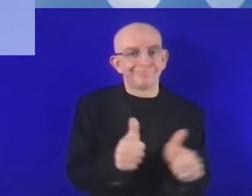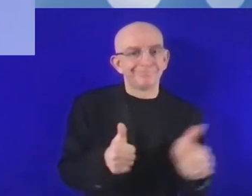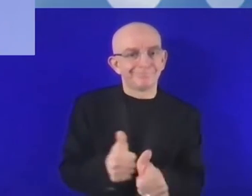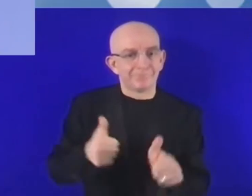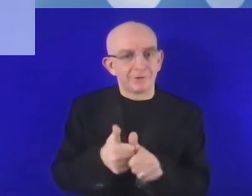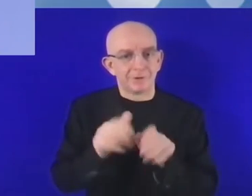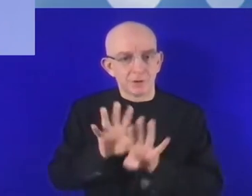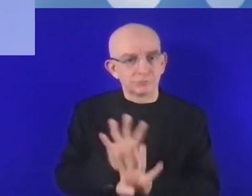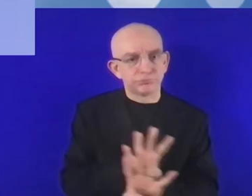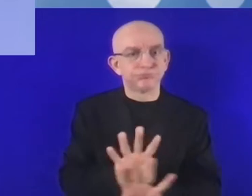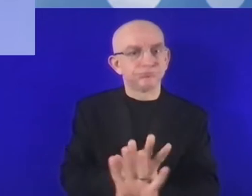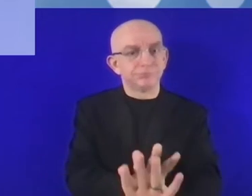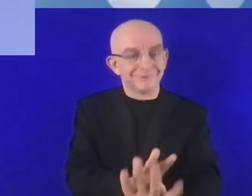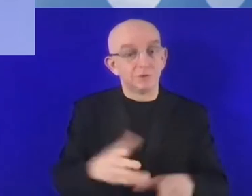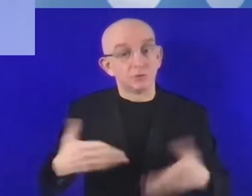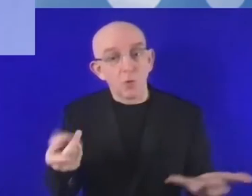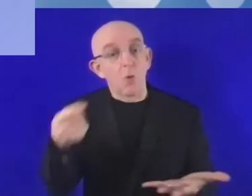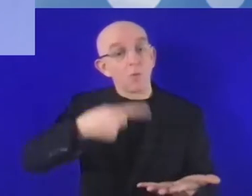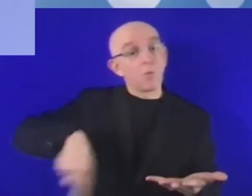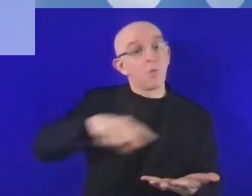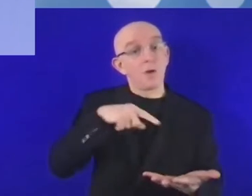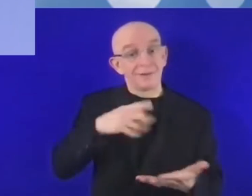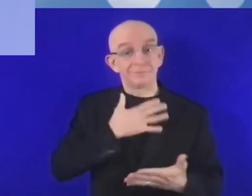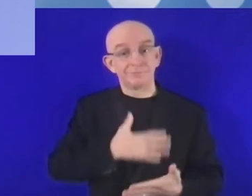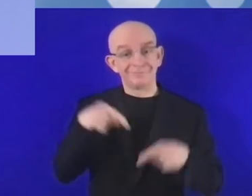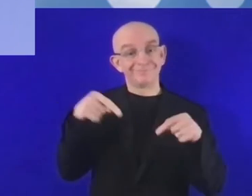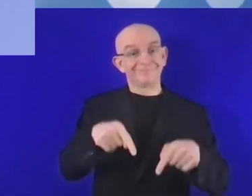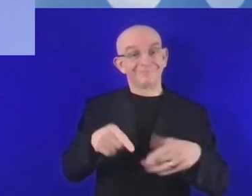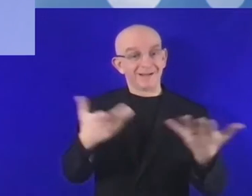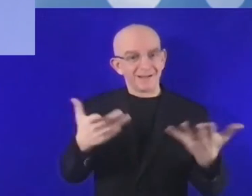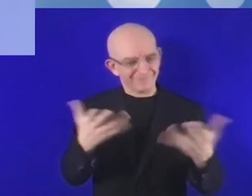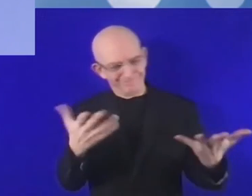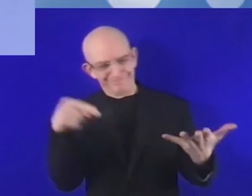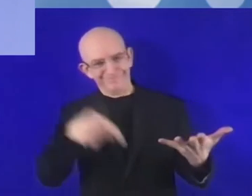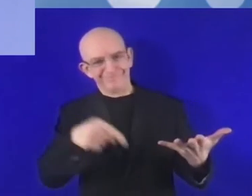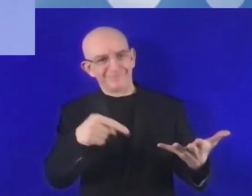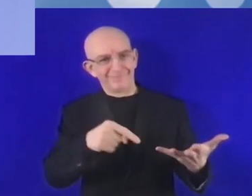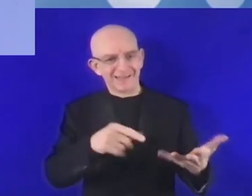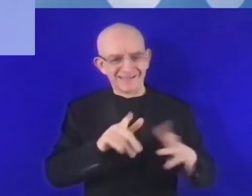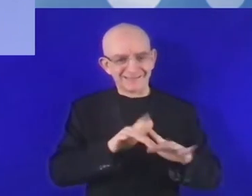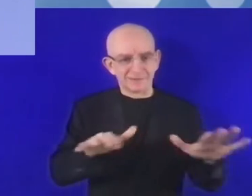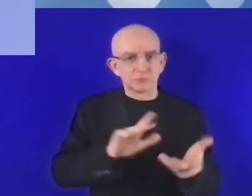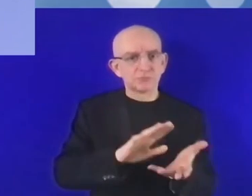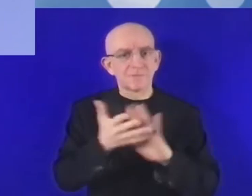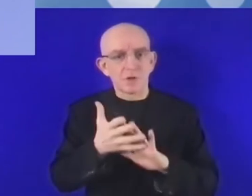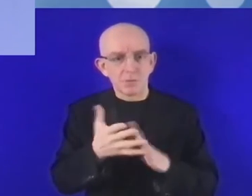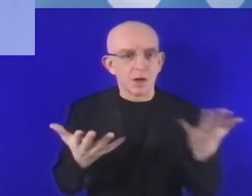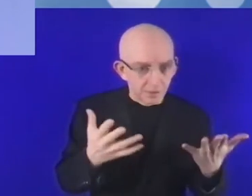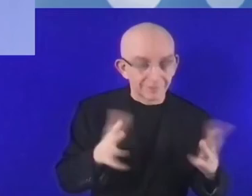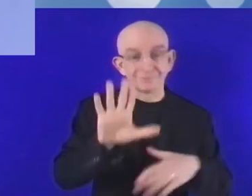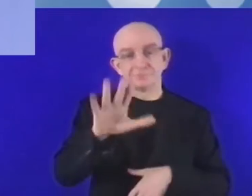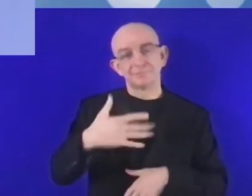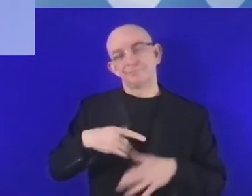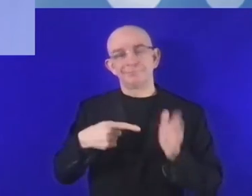my country or Ethiopia government designed its first digital strategy, 2025,